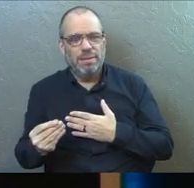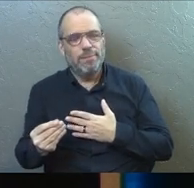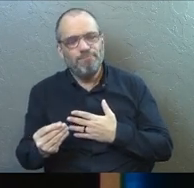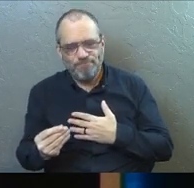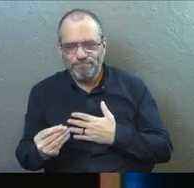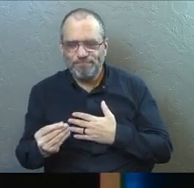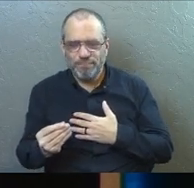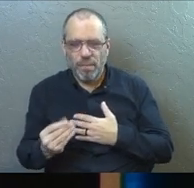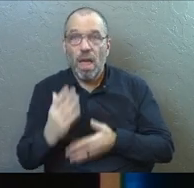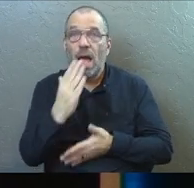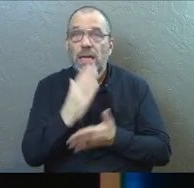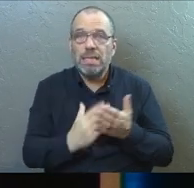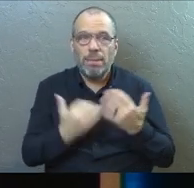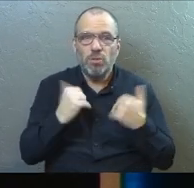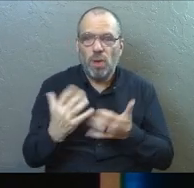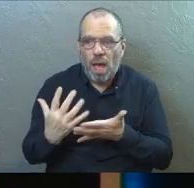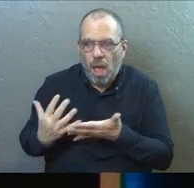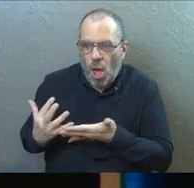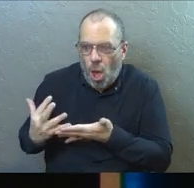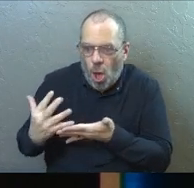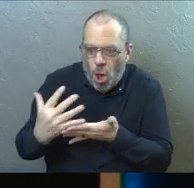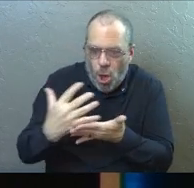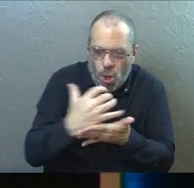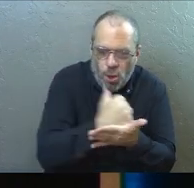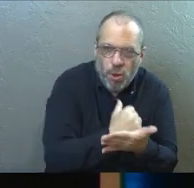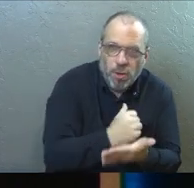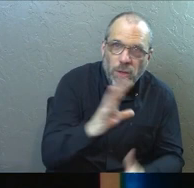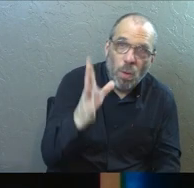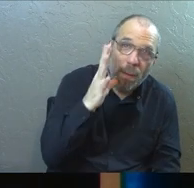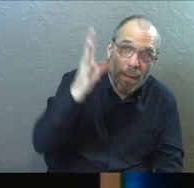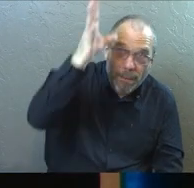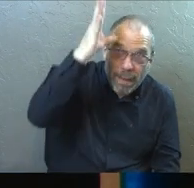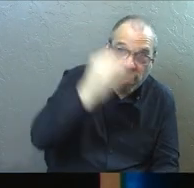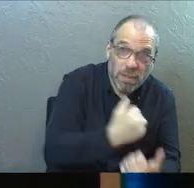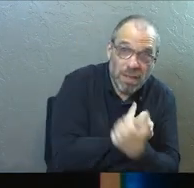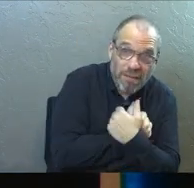Some of you have tried to earn the love of a parent before.